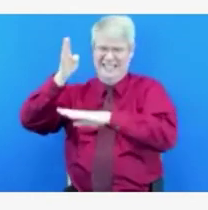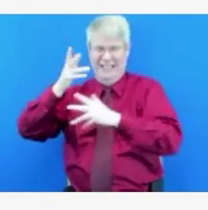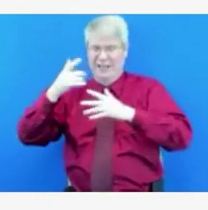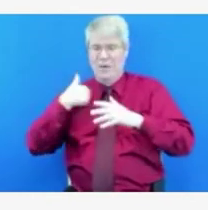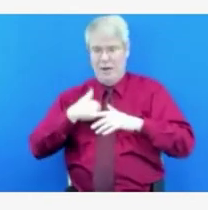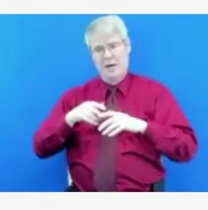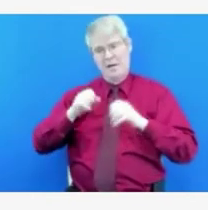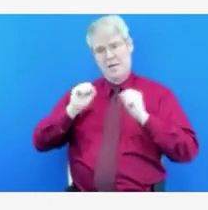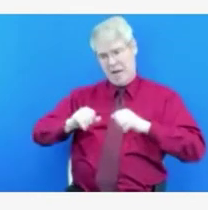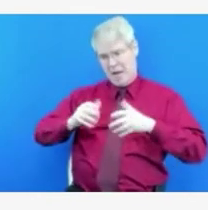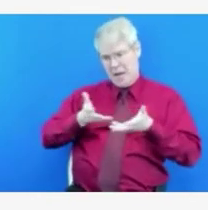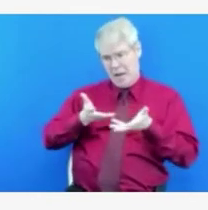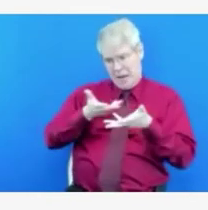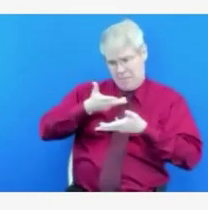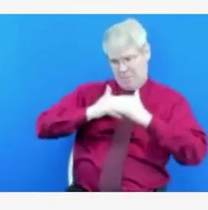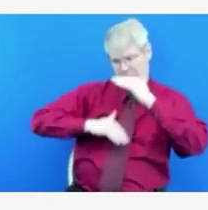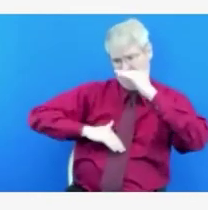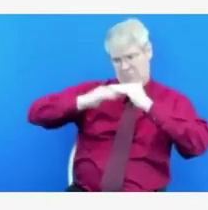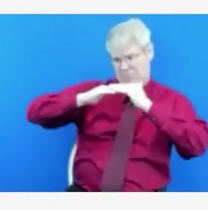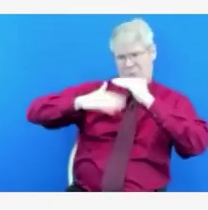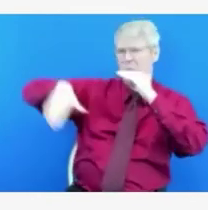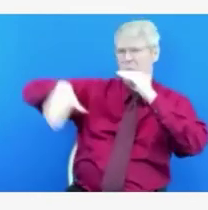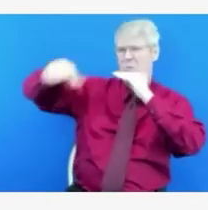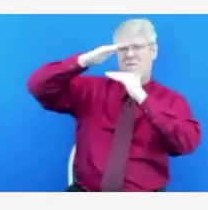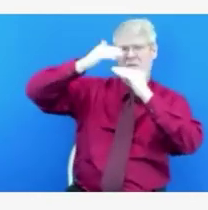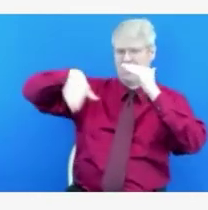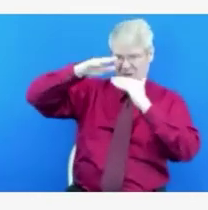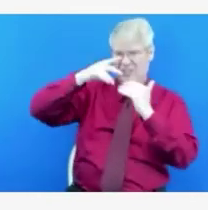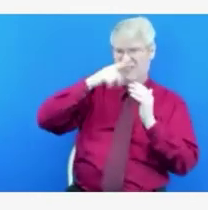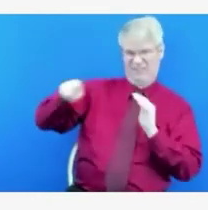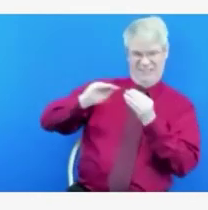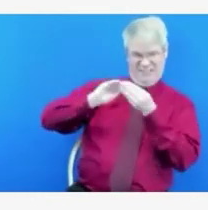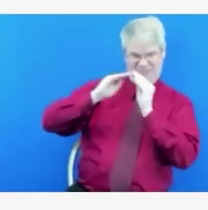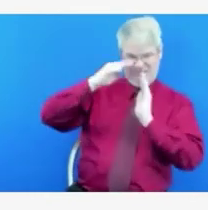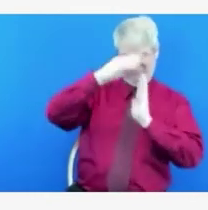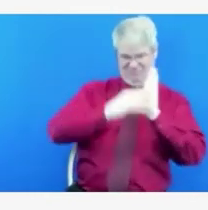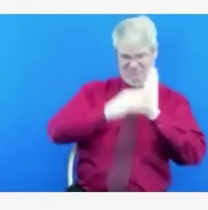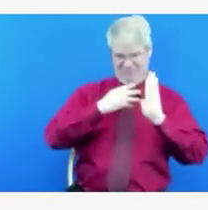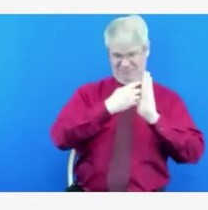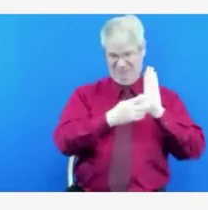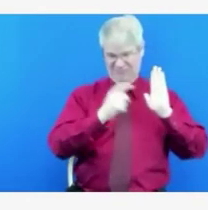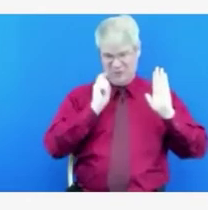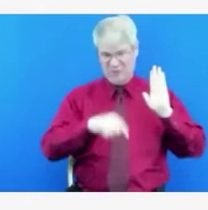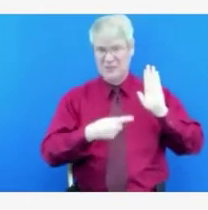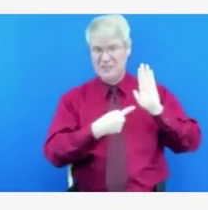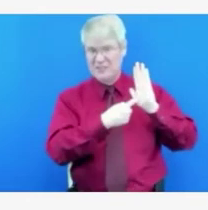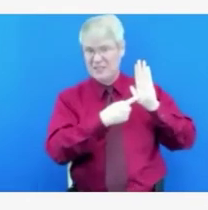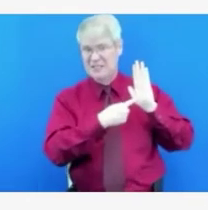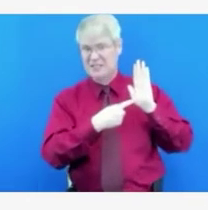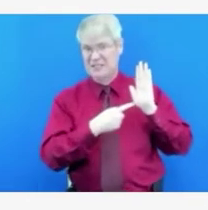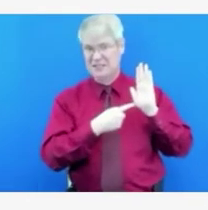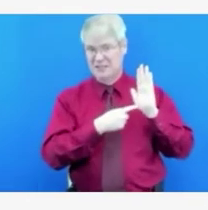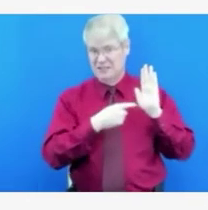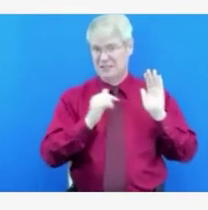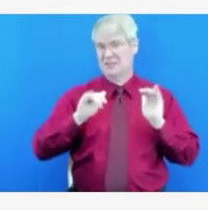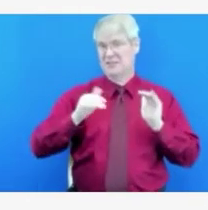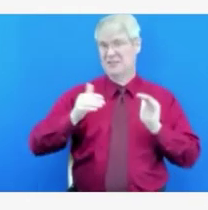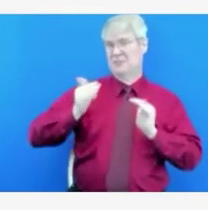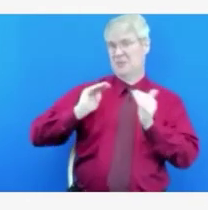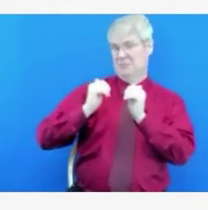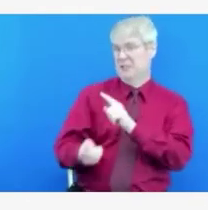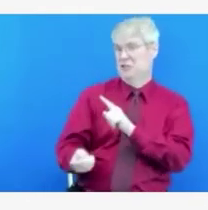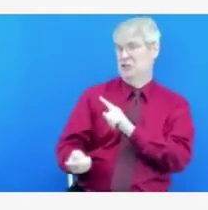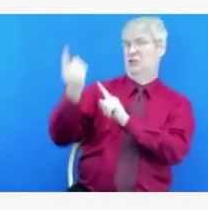As a reminder, this shows the average daily census starting in June last year. And this data is all ages, including